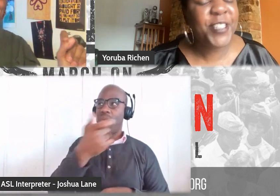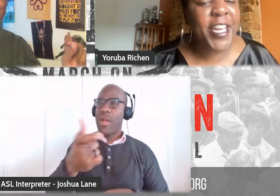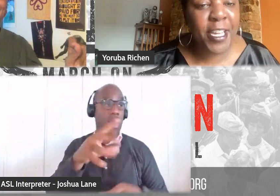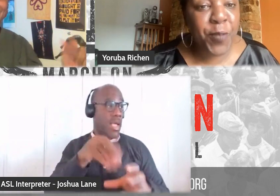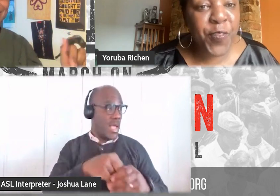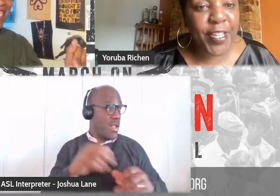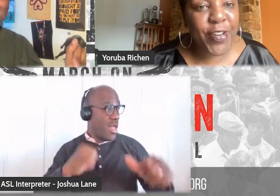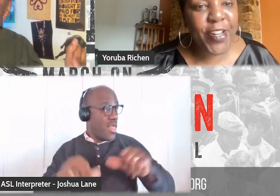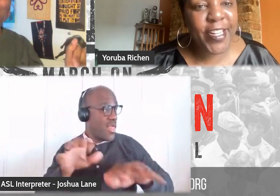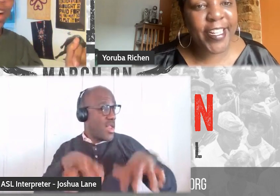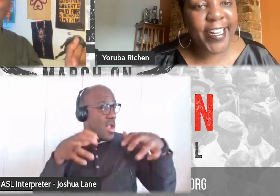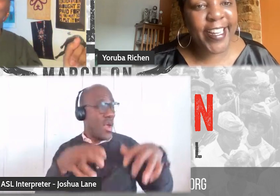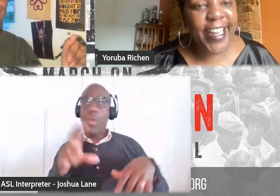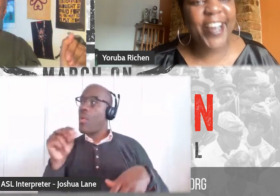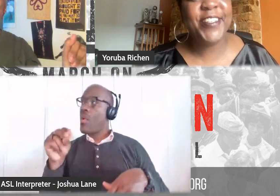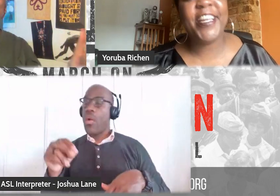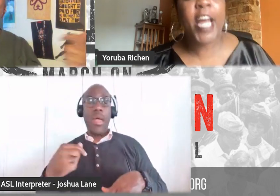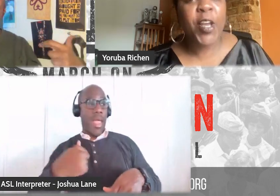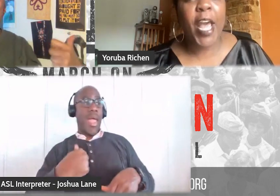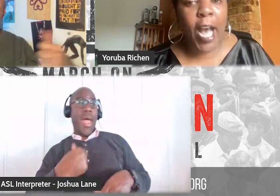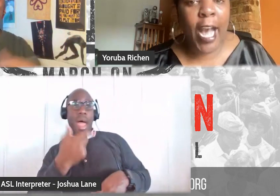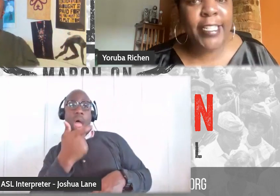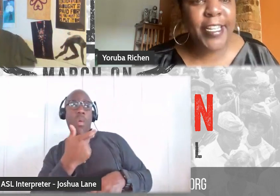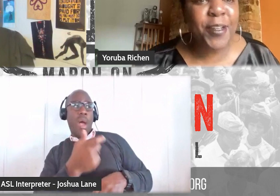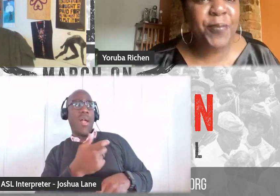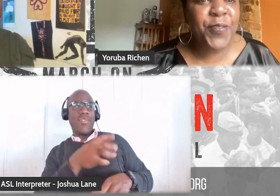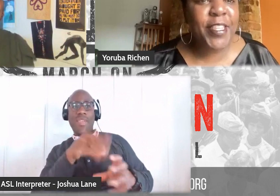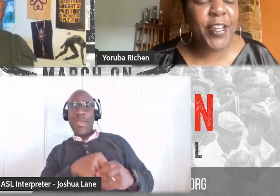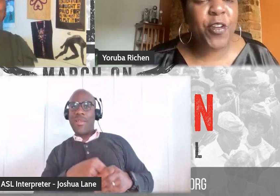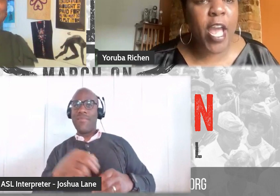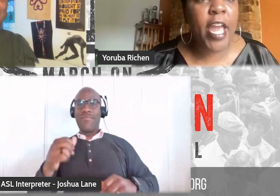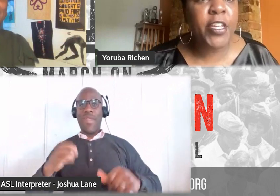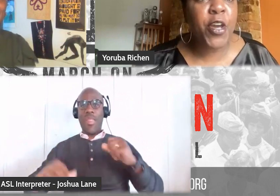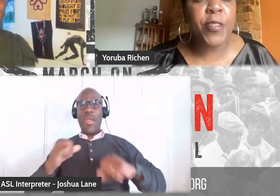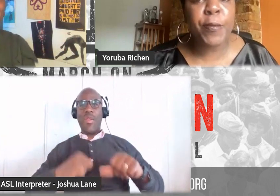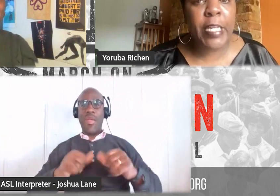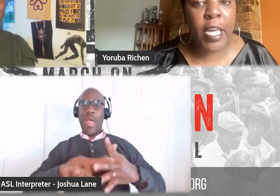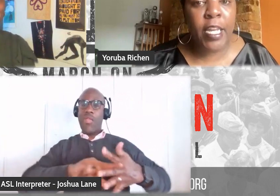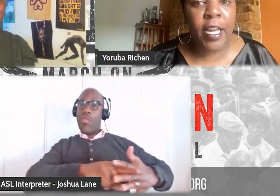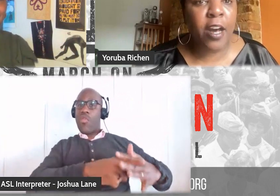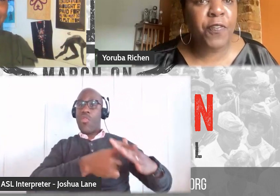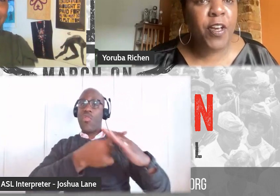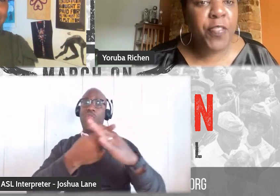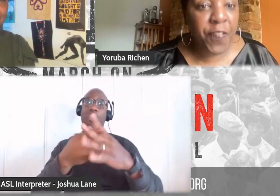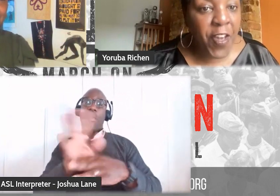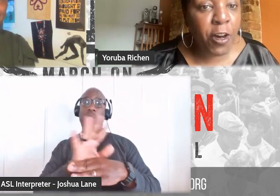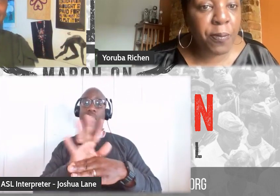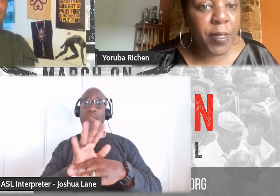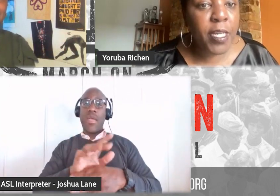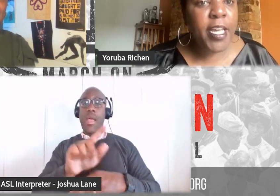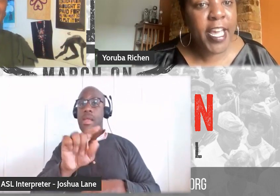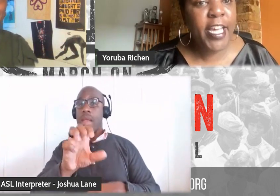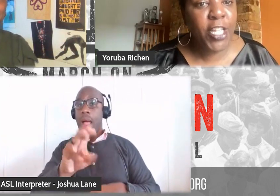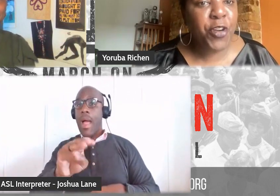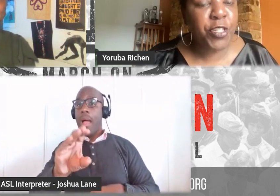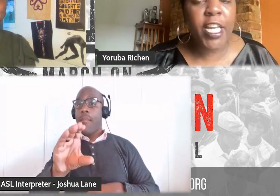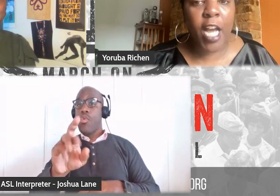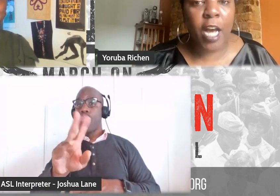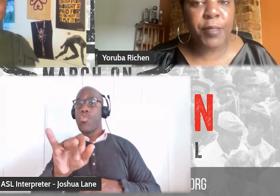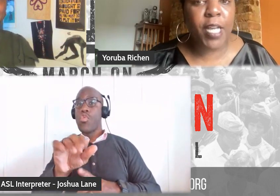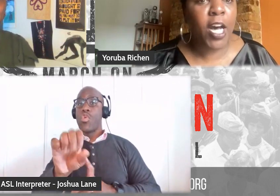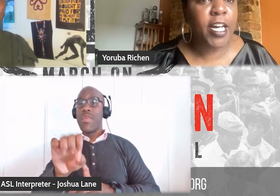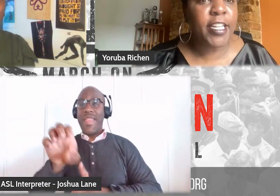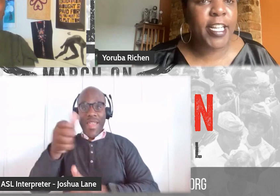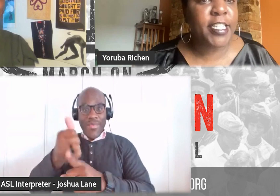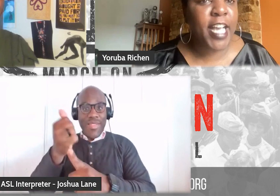you did in a movie theater? No, I did. I did in a movie theater. And, you know, at the beginning of the film, he literally